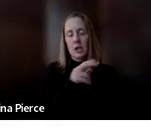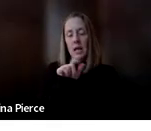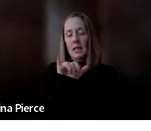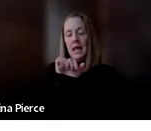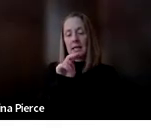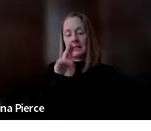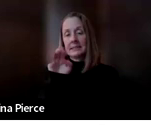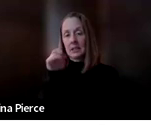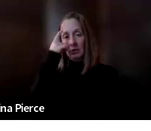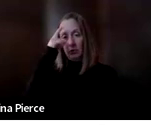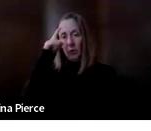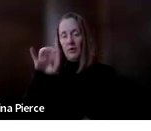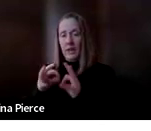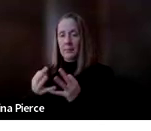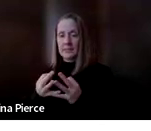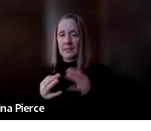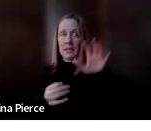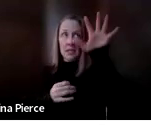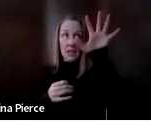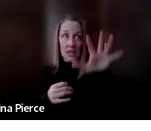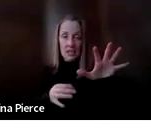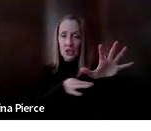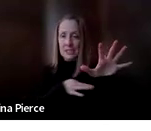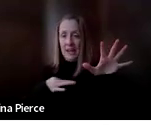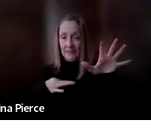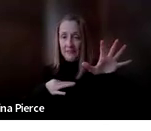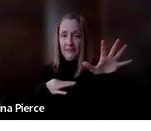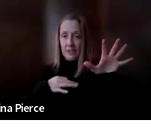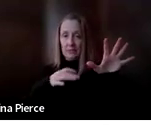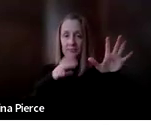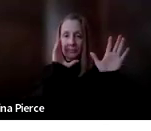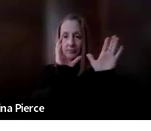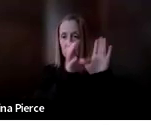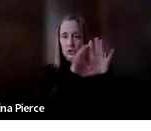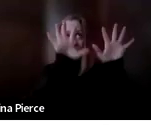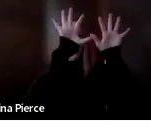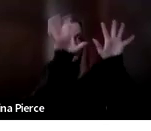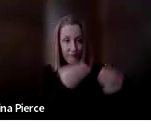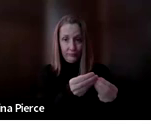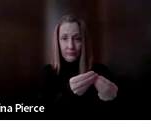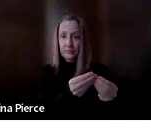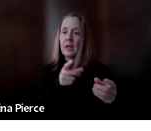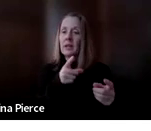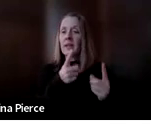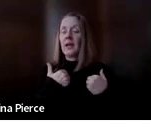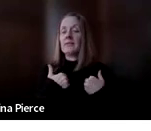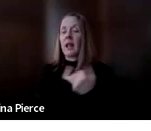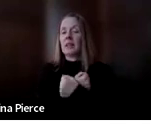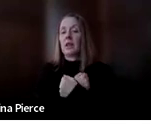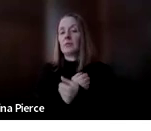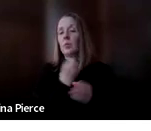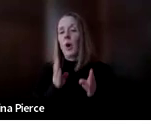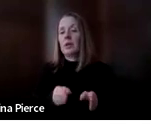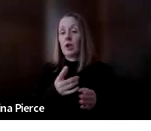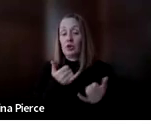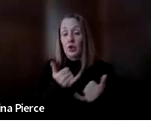different members of our staff, and these are all people that have a loved one like I do that currently receive or previously